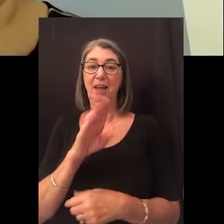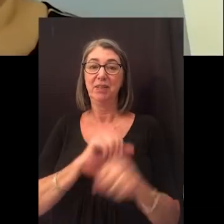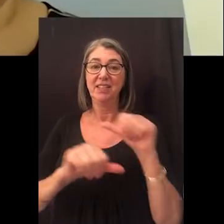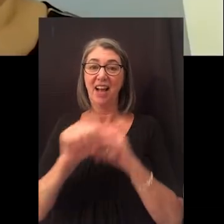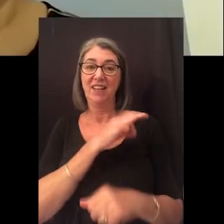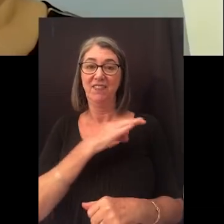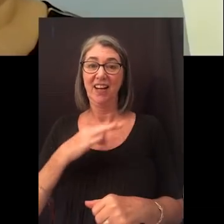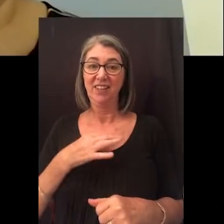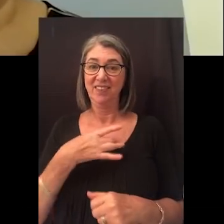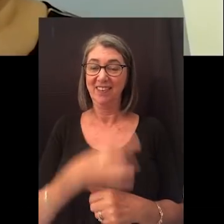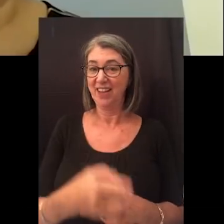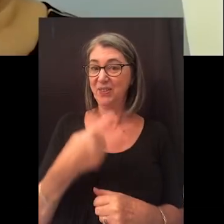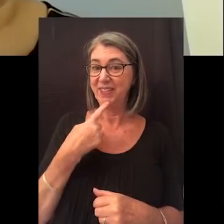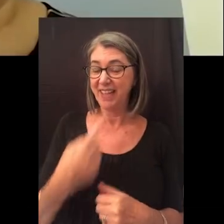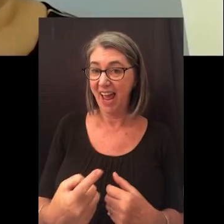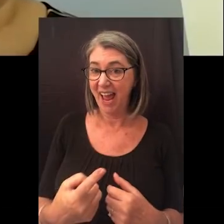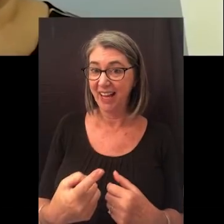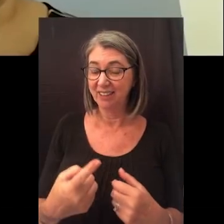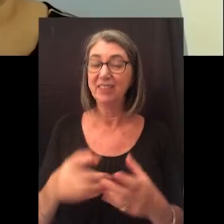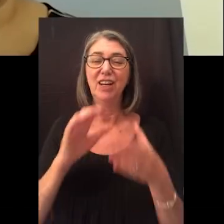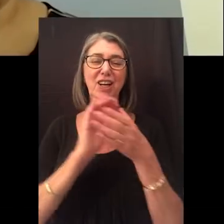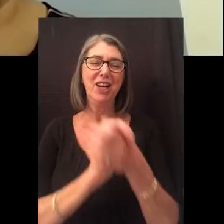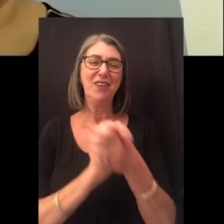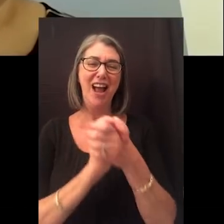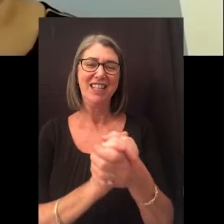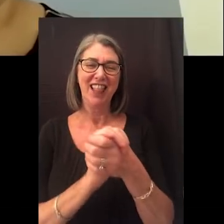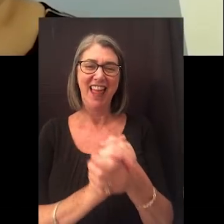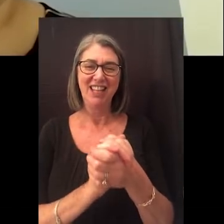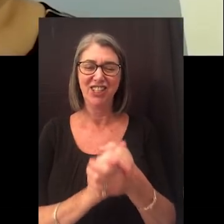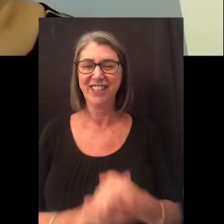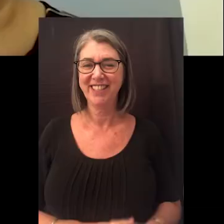The clinical laboratory science faculty would like to say congratulations.